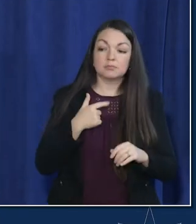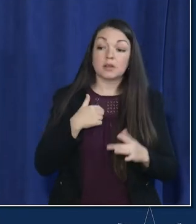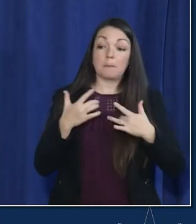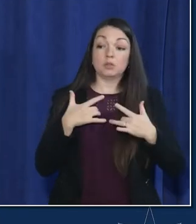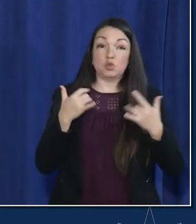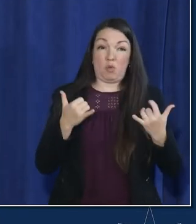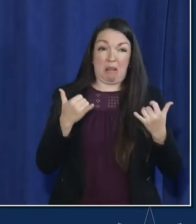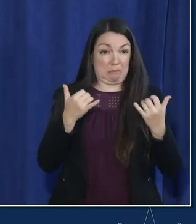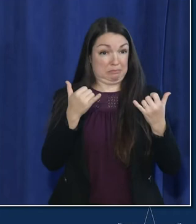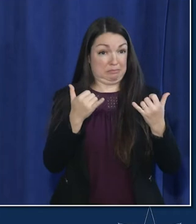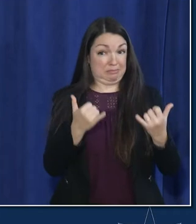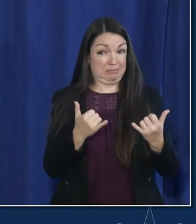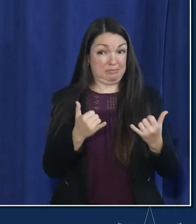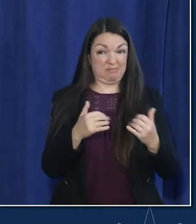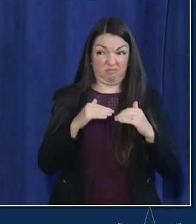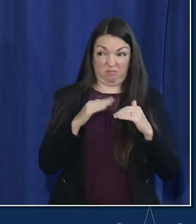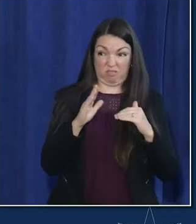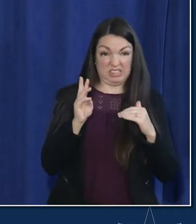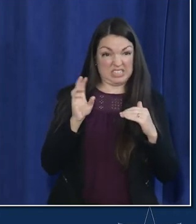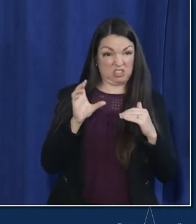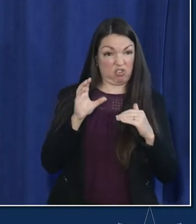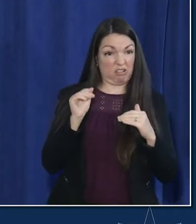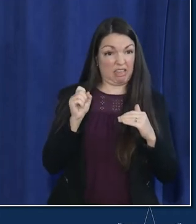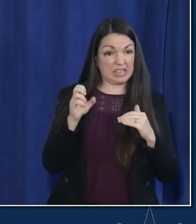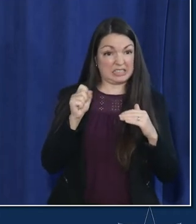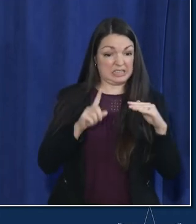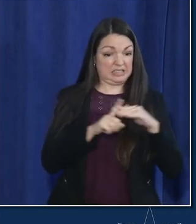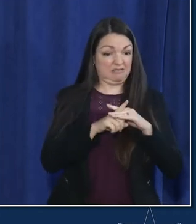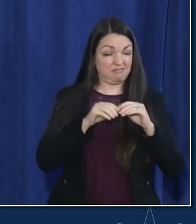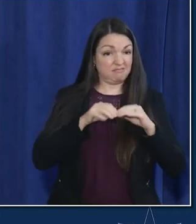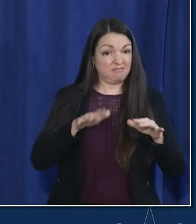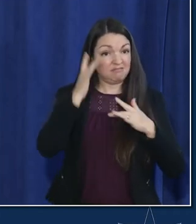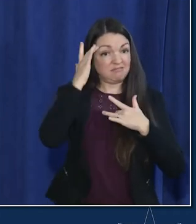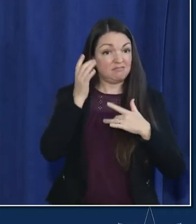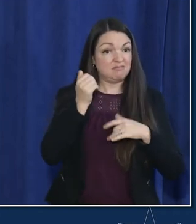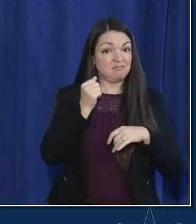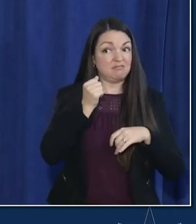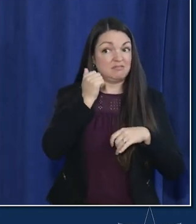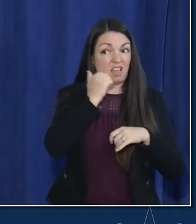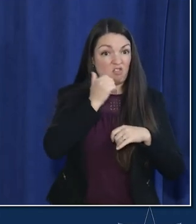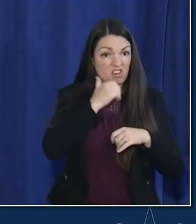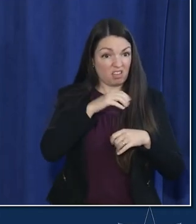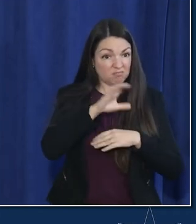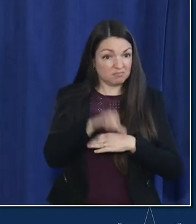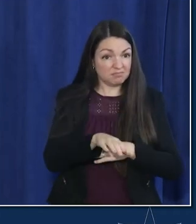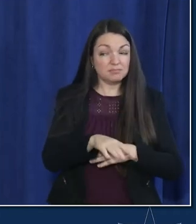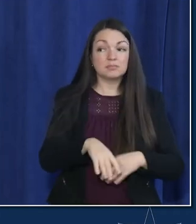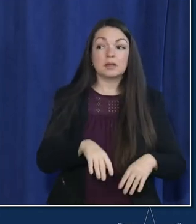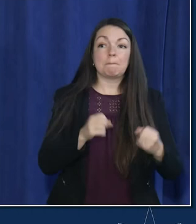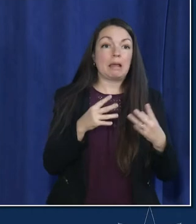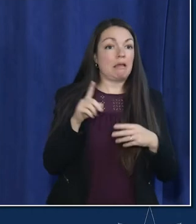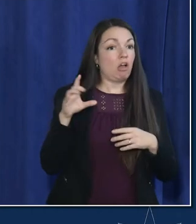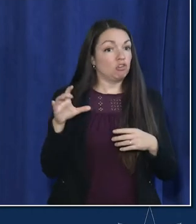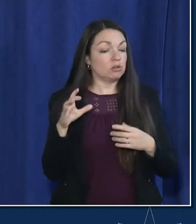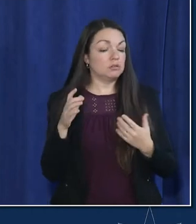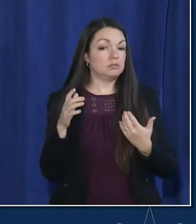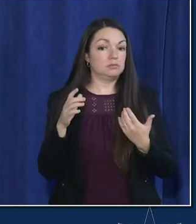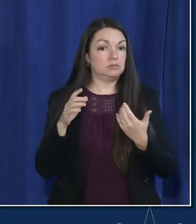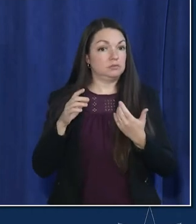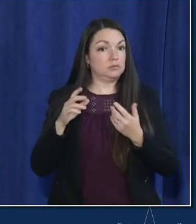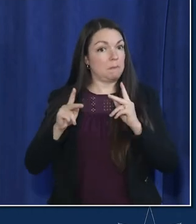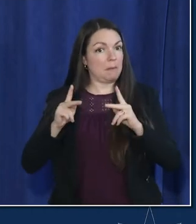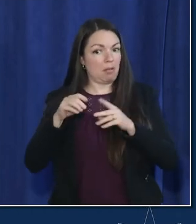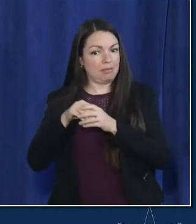600 cases that we are averaging every day here in chicago the you know hundreds of chicagoans in the hospital the unnecessary covet that we are seeing